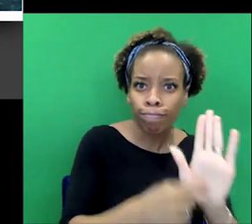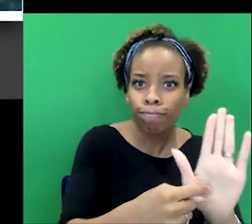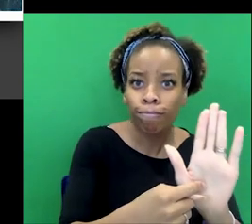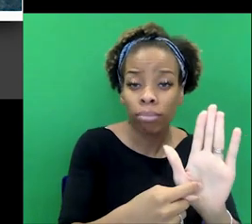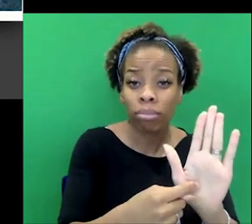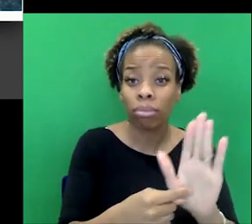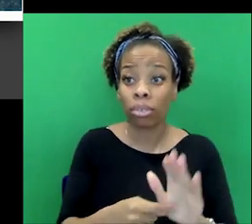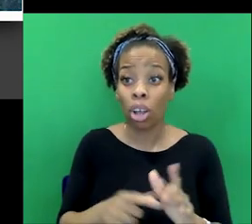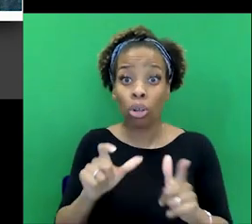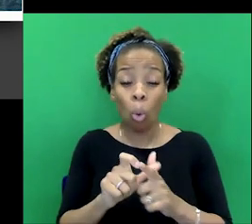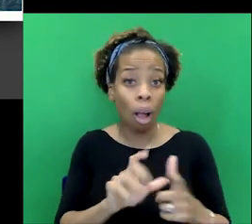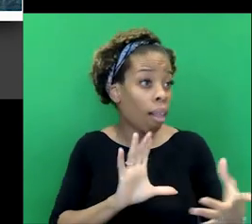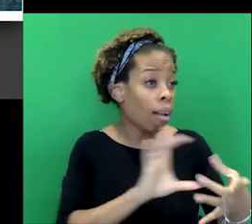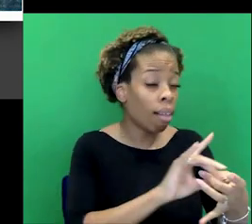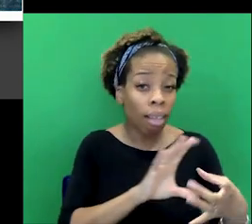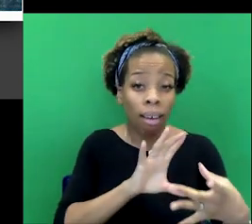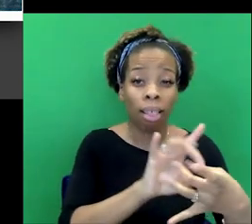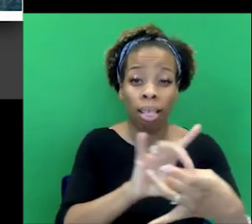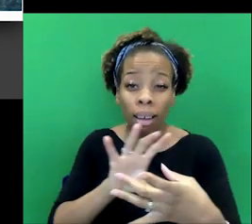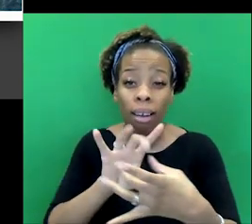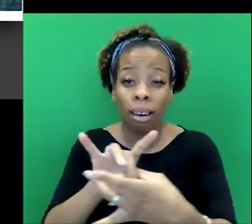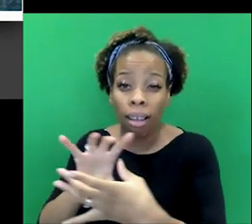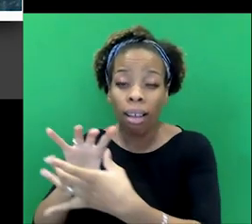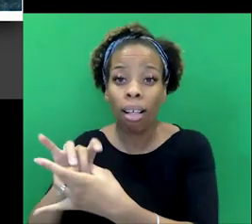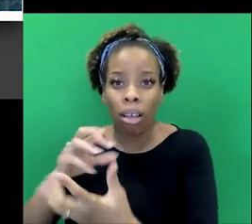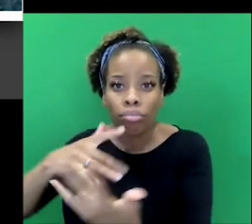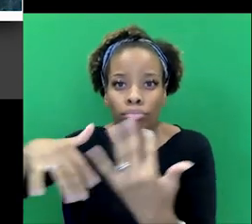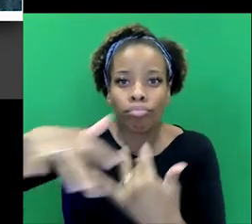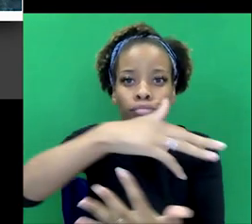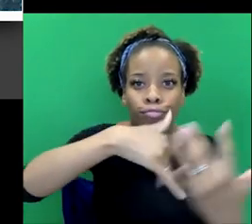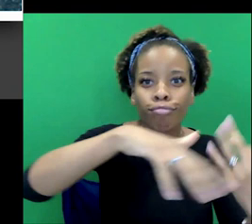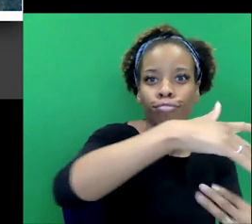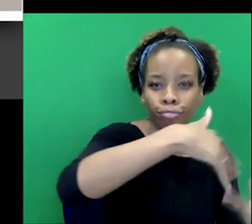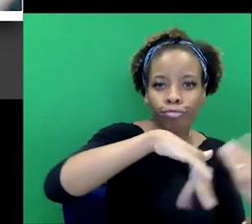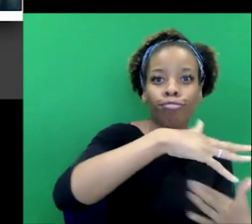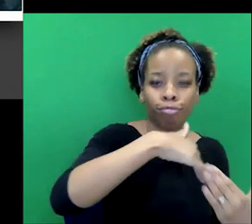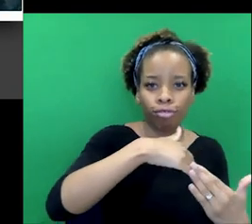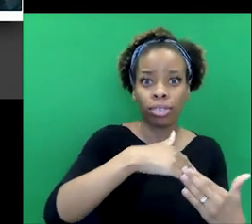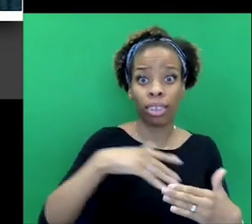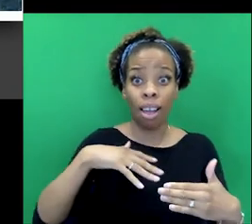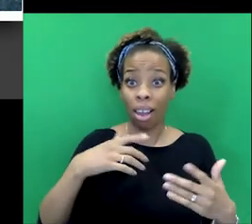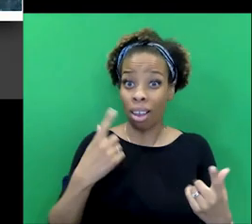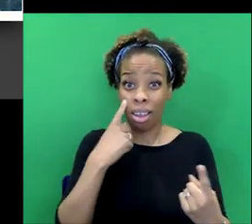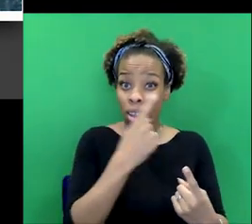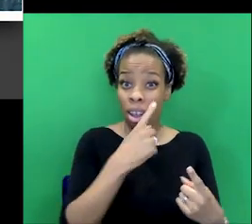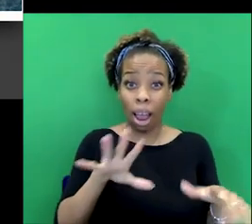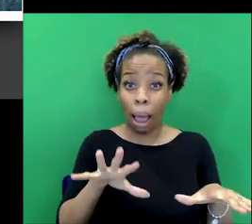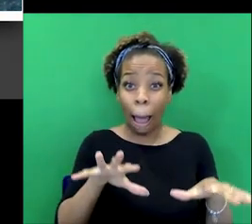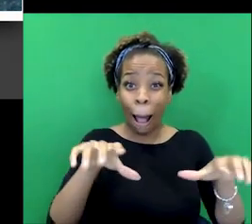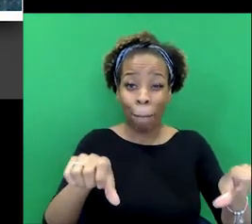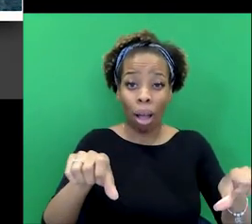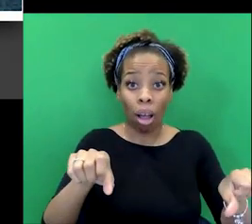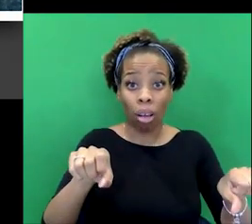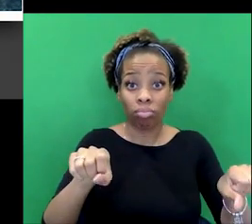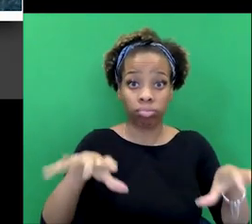engaging with all of these kinds of debates about the kind of dwindling of empire coming into the early 20th